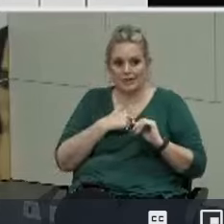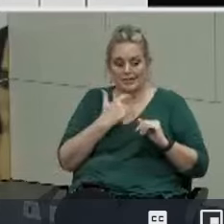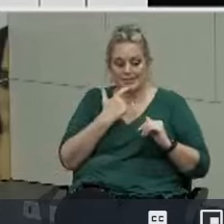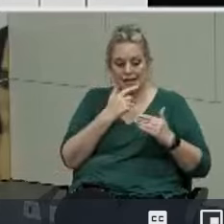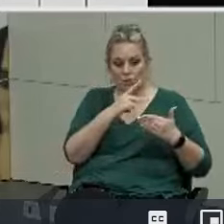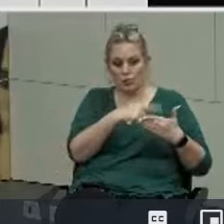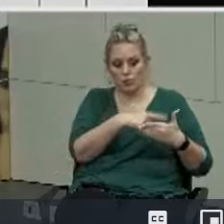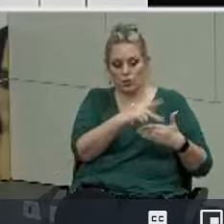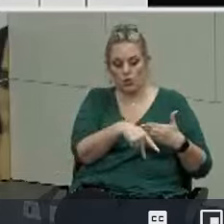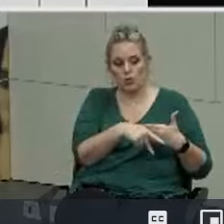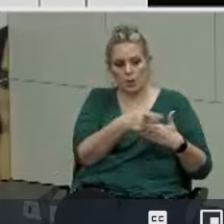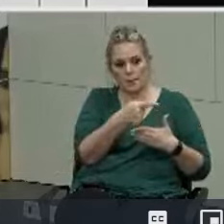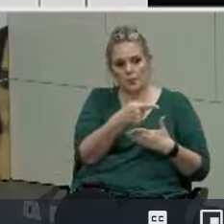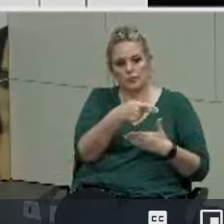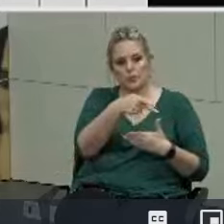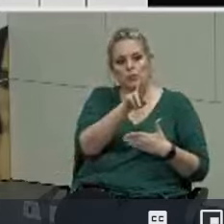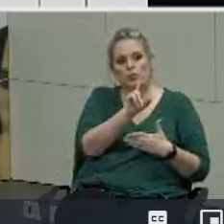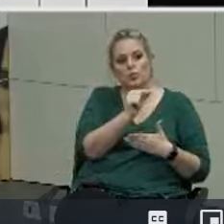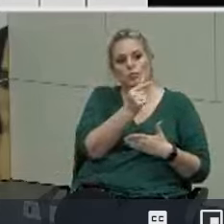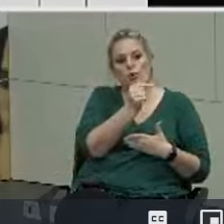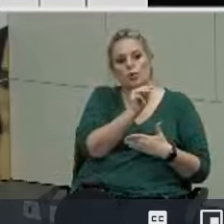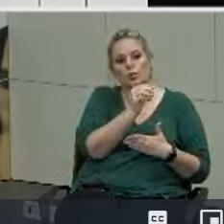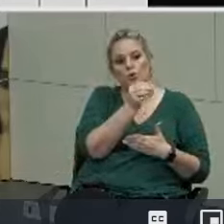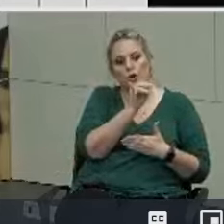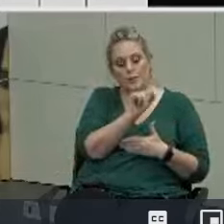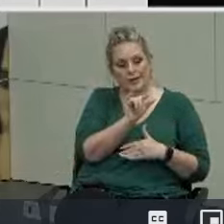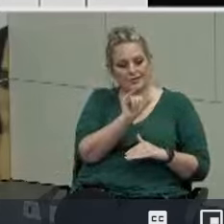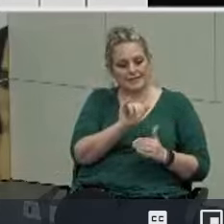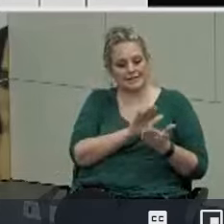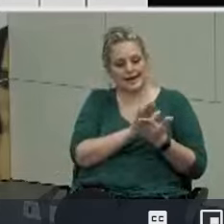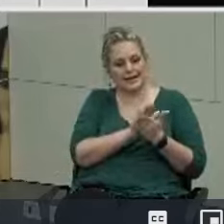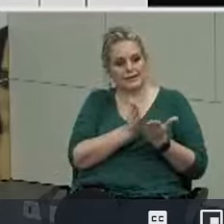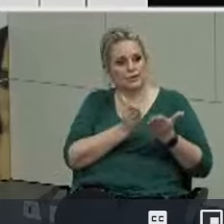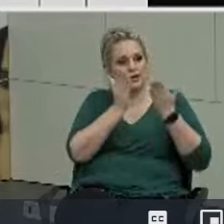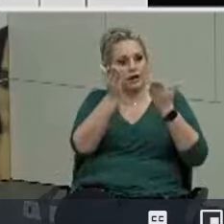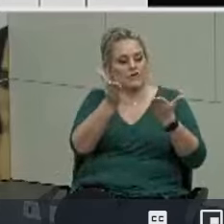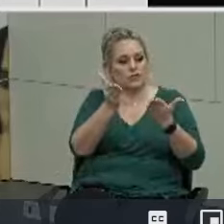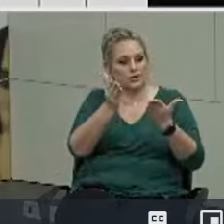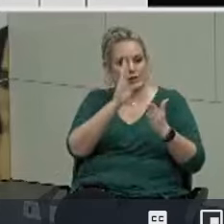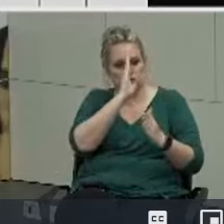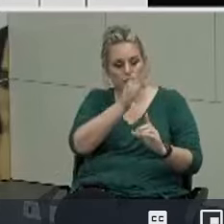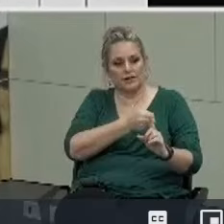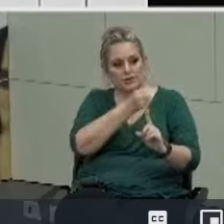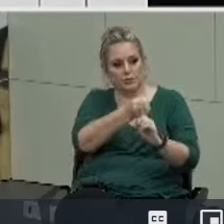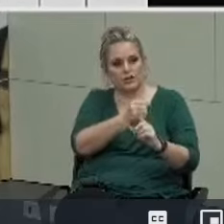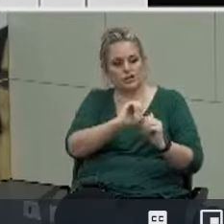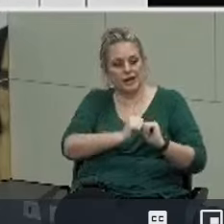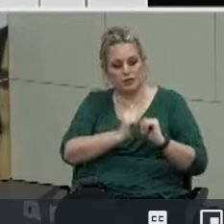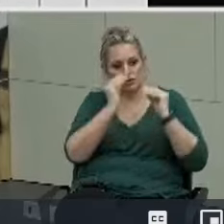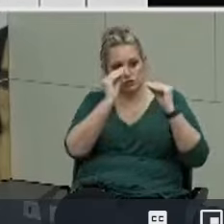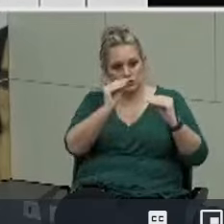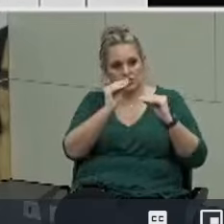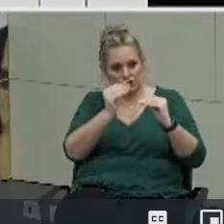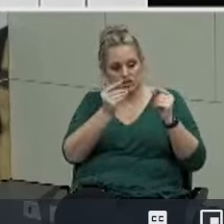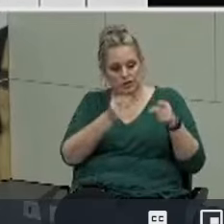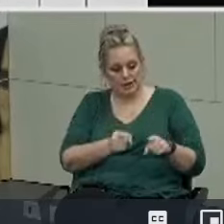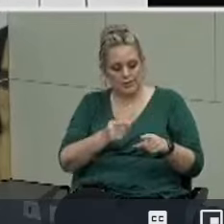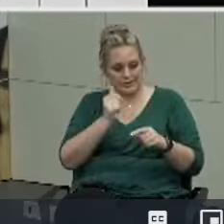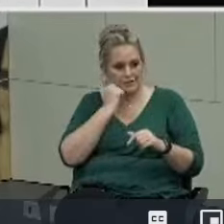uh is defined as an academic offering directly impacting how instruction is delivered in the classroom on a daily basis